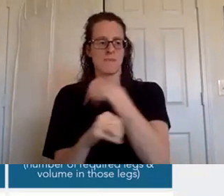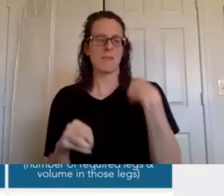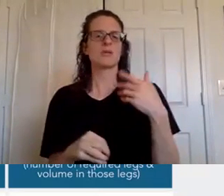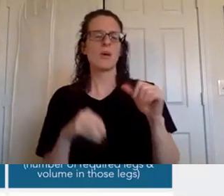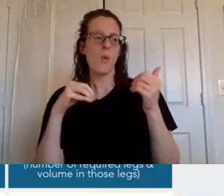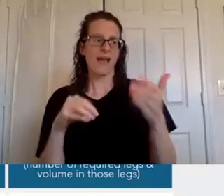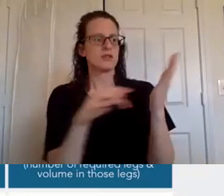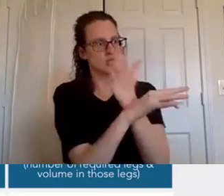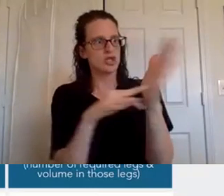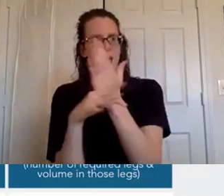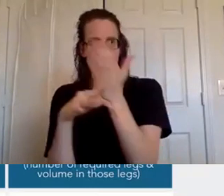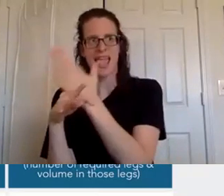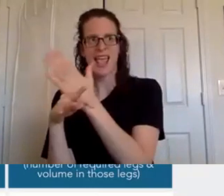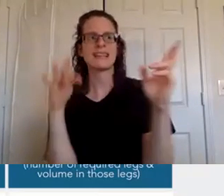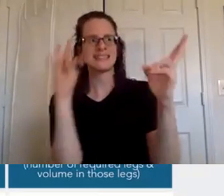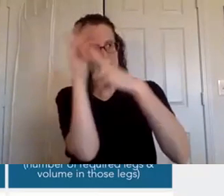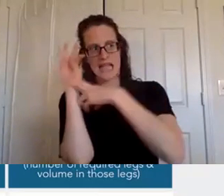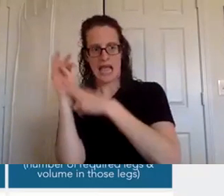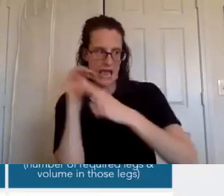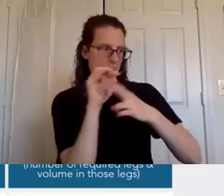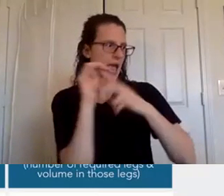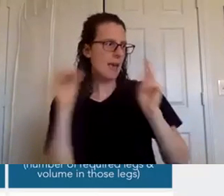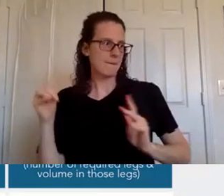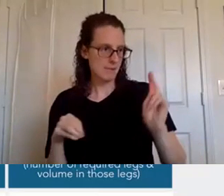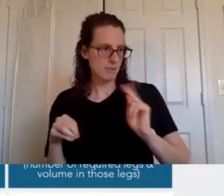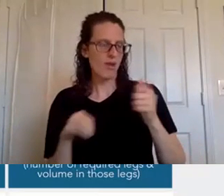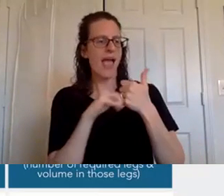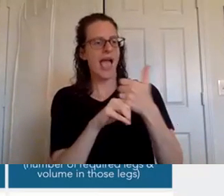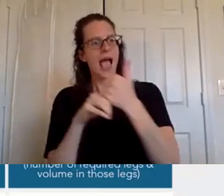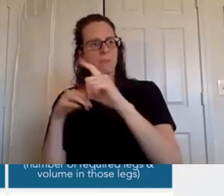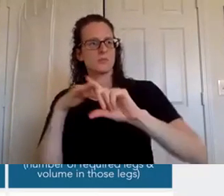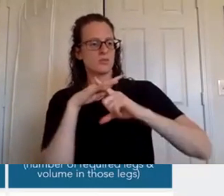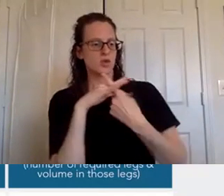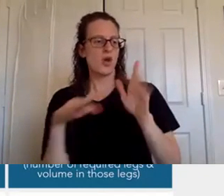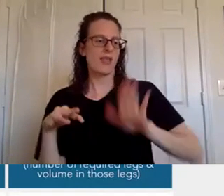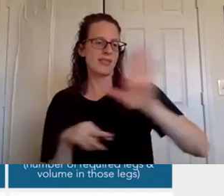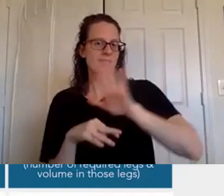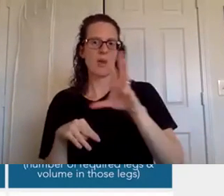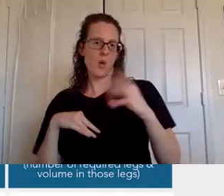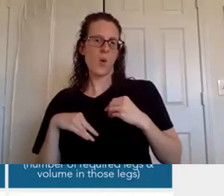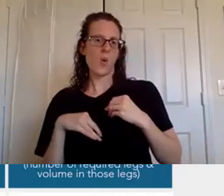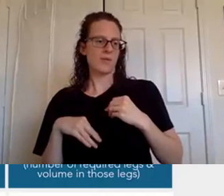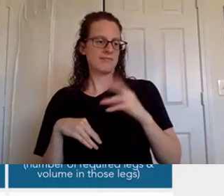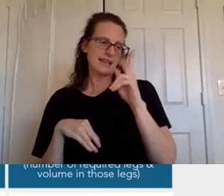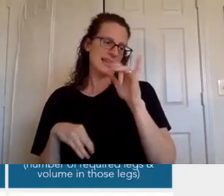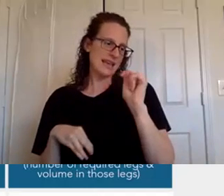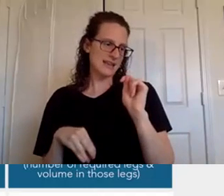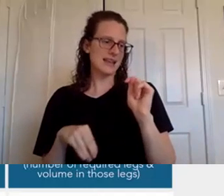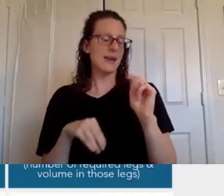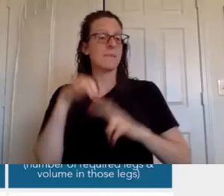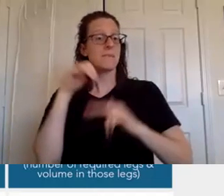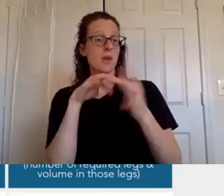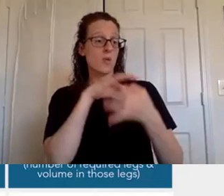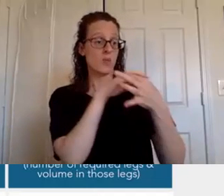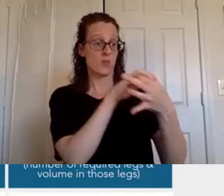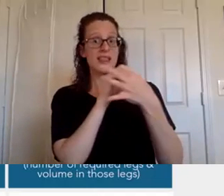journey um continue sharing sharing and helping new members get started and build those relationships um